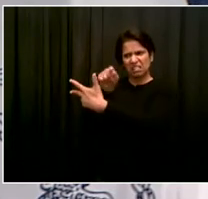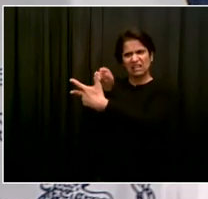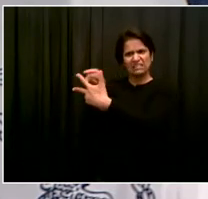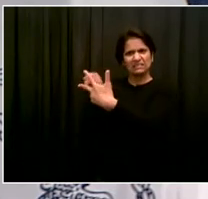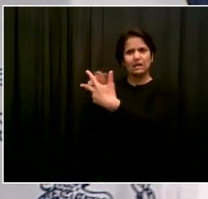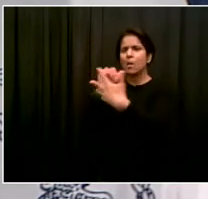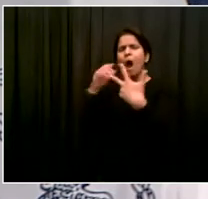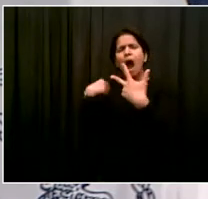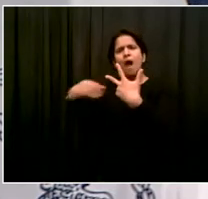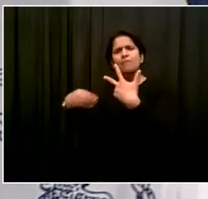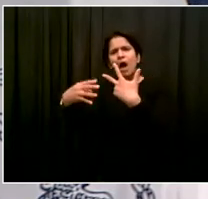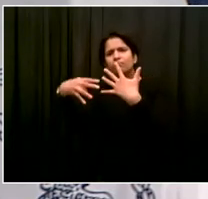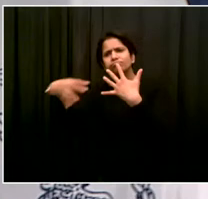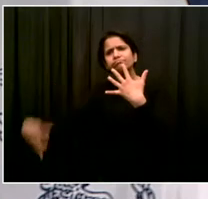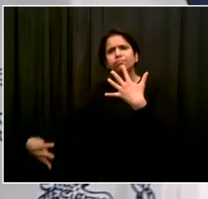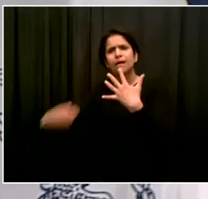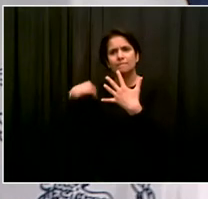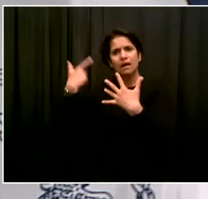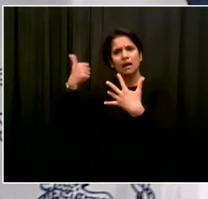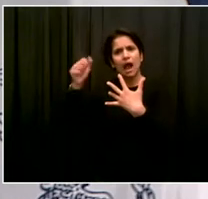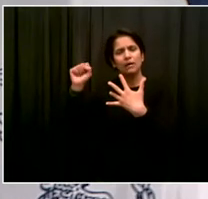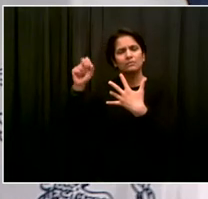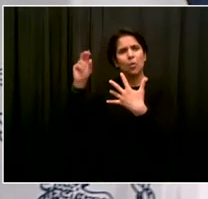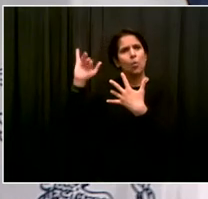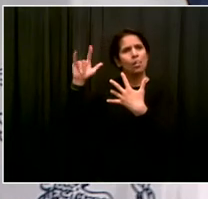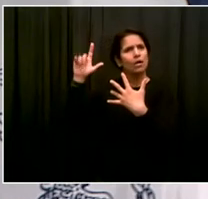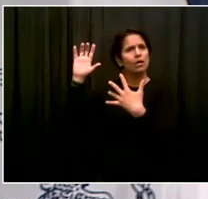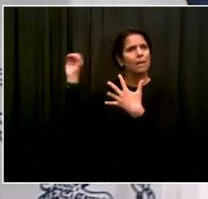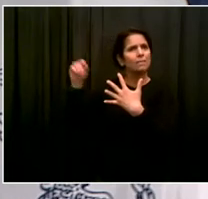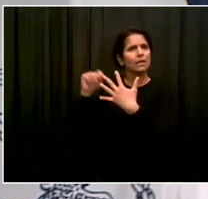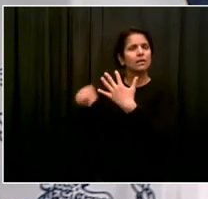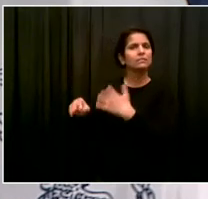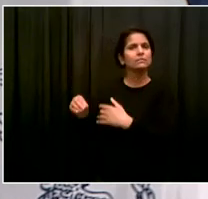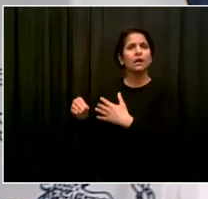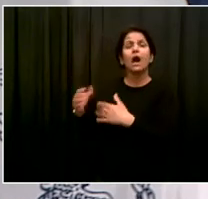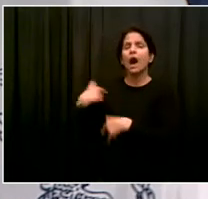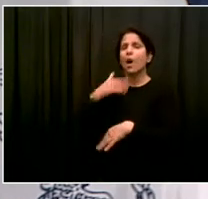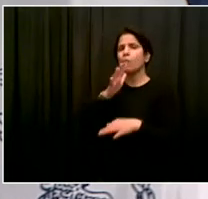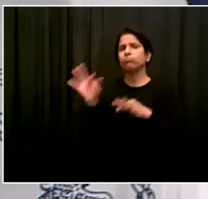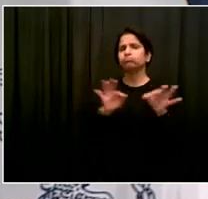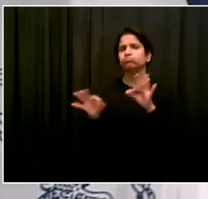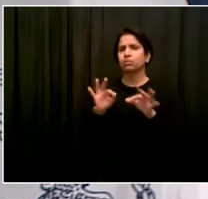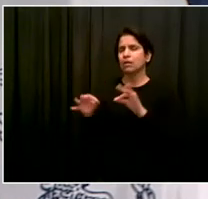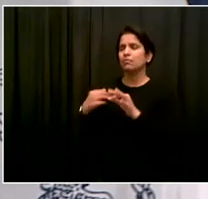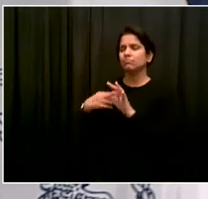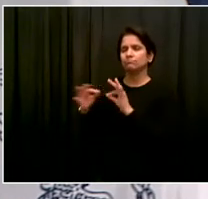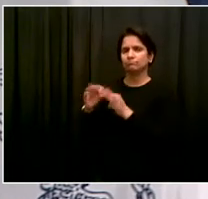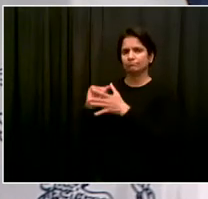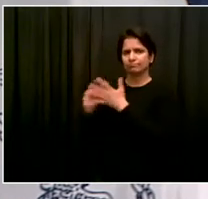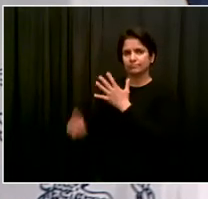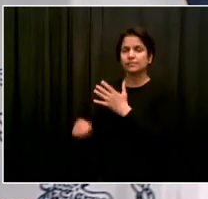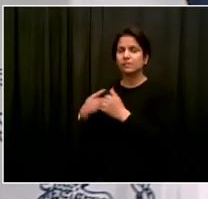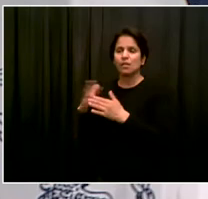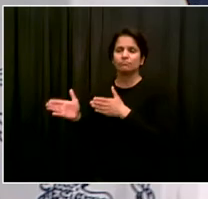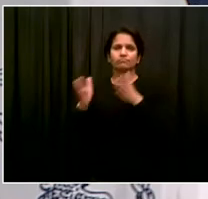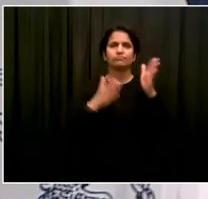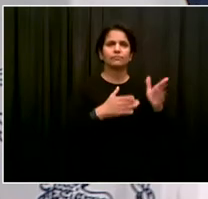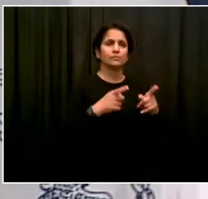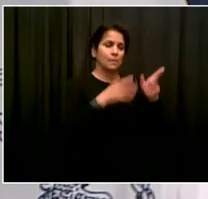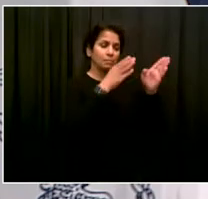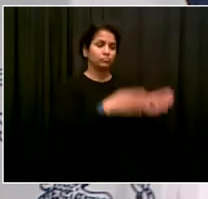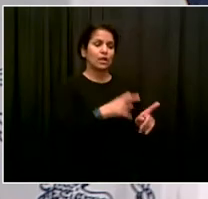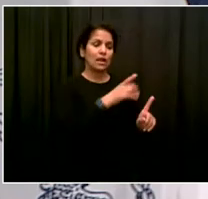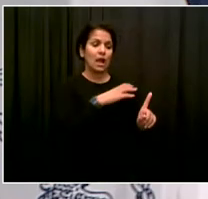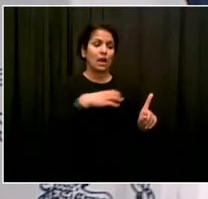Jim Johnson, who can explain it more to you. But look, I think the bottom line is this. Remember this city's very important role